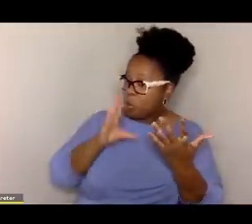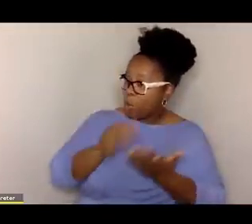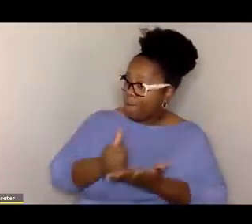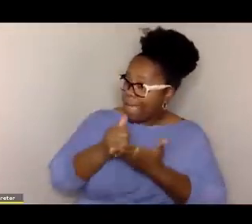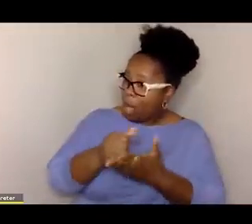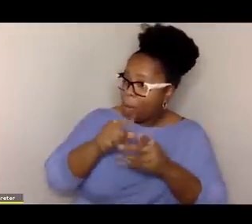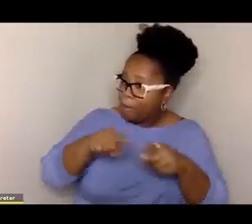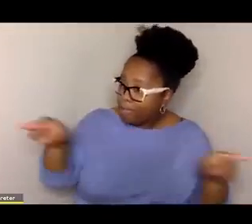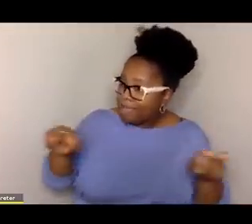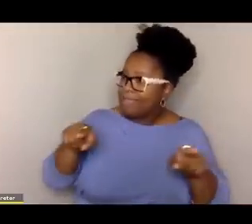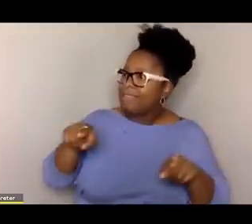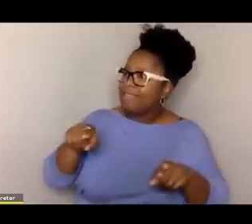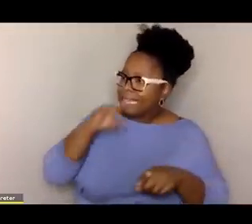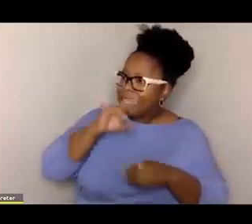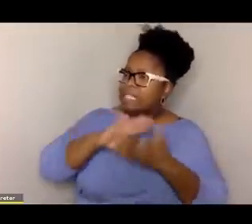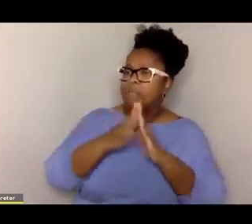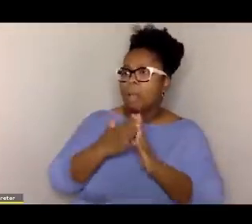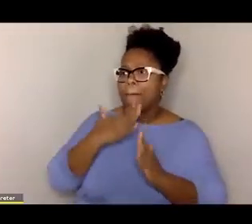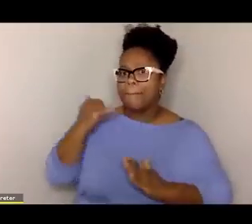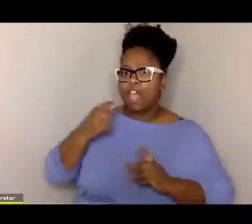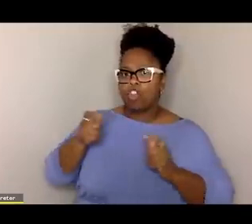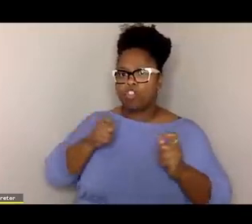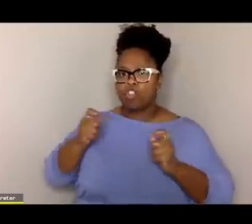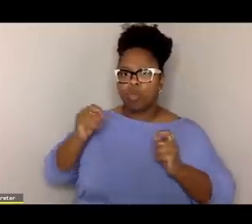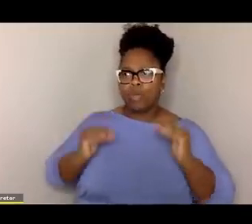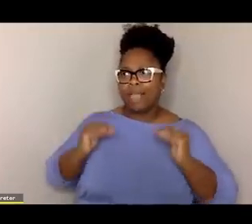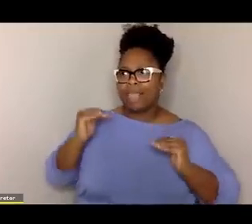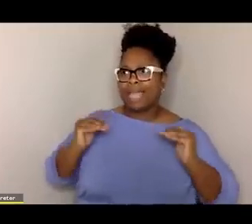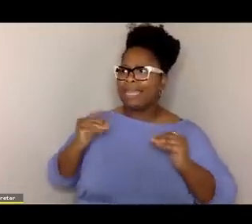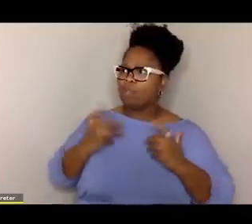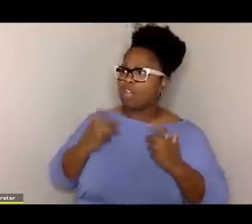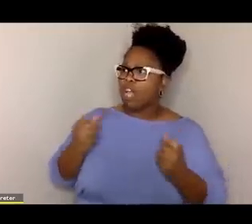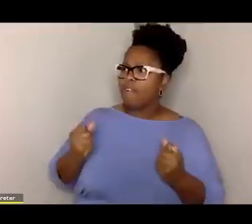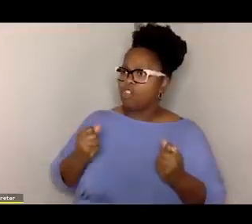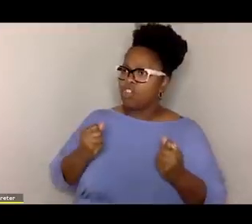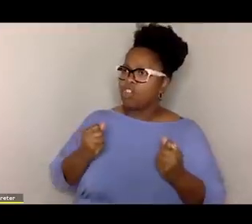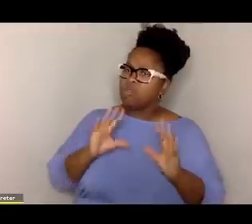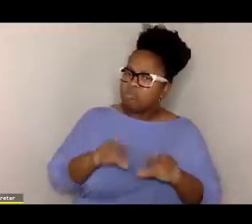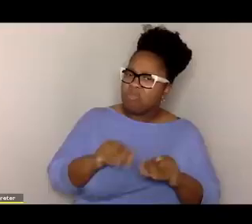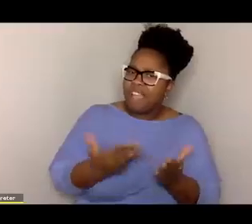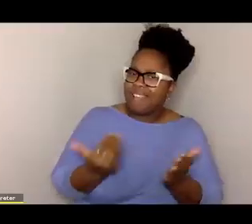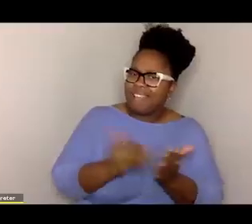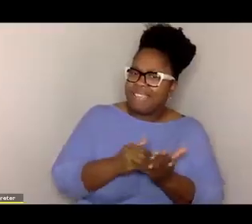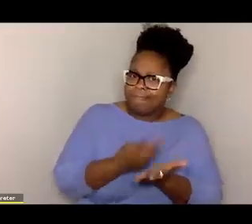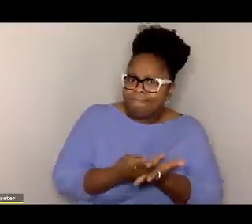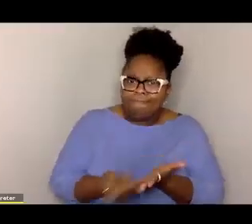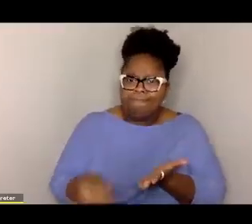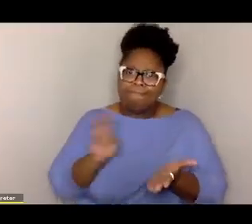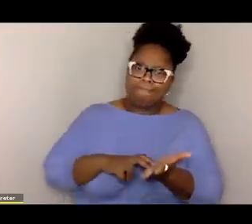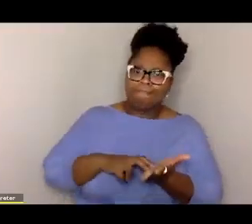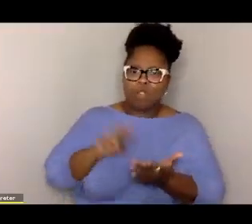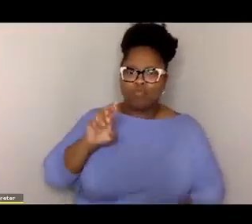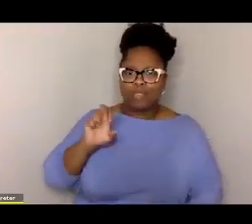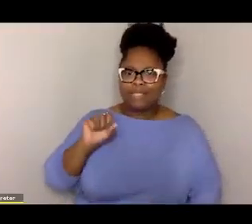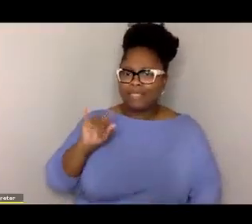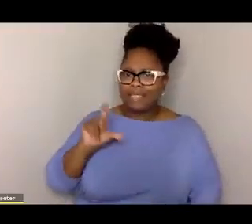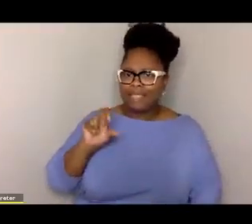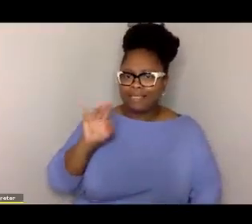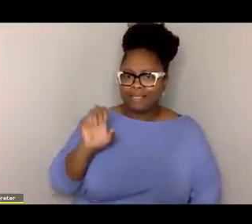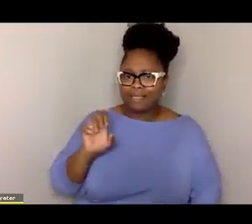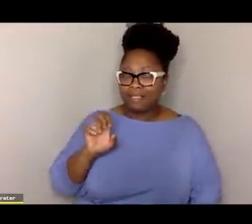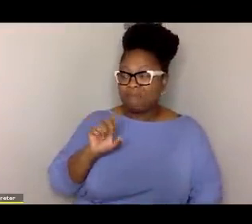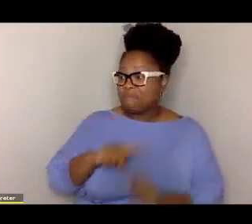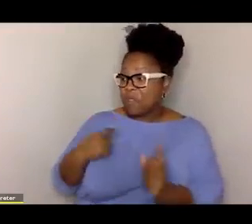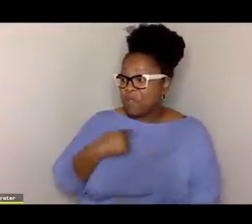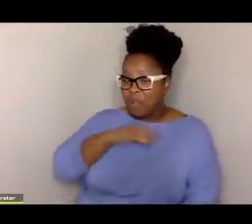know will help these kids become better regulated and recover and sort of restore their resilience. But right now, what we know is